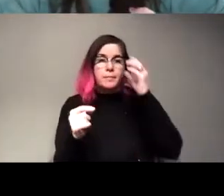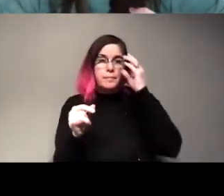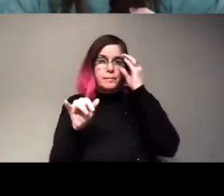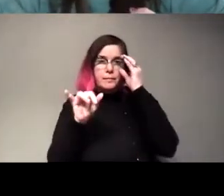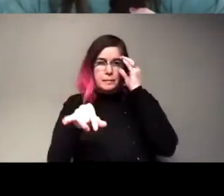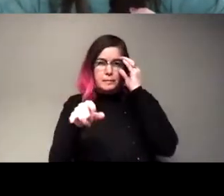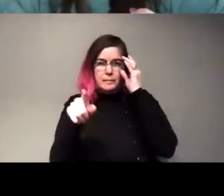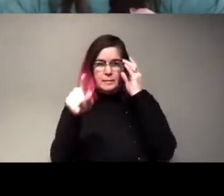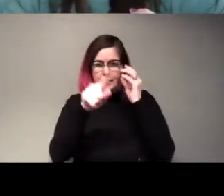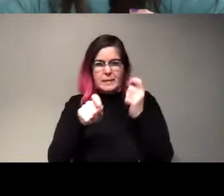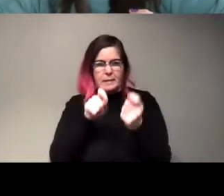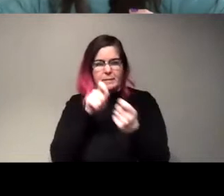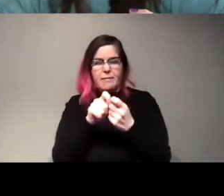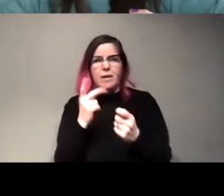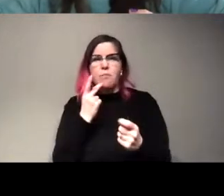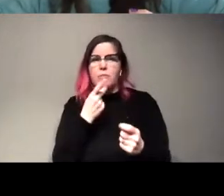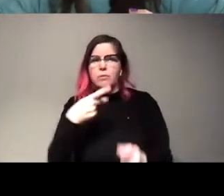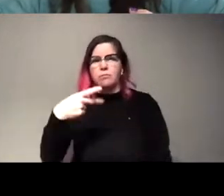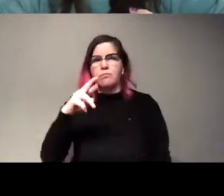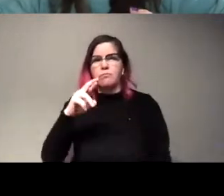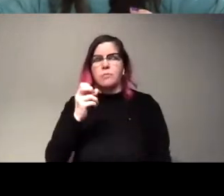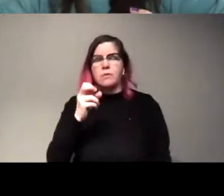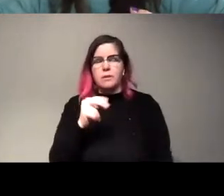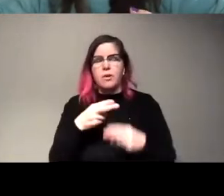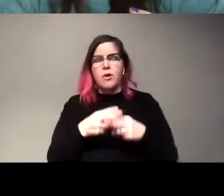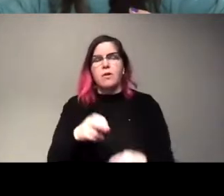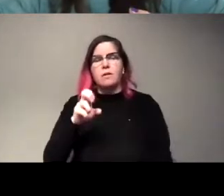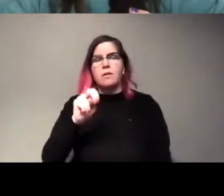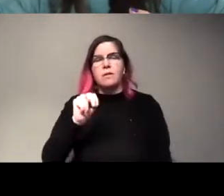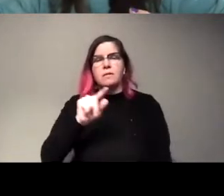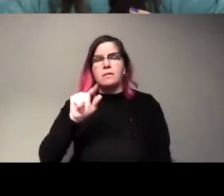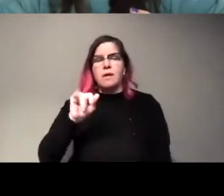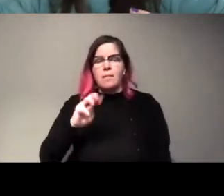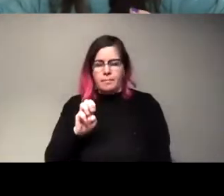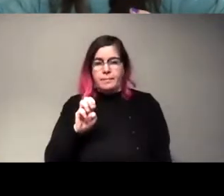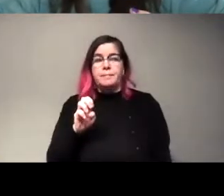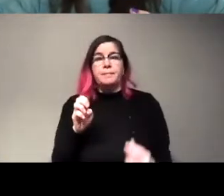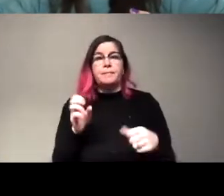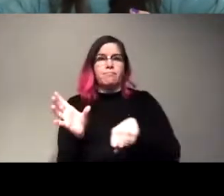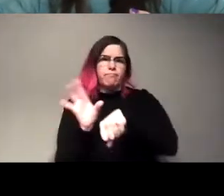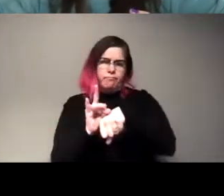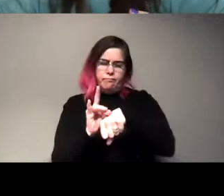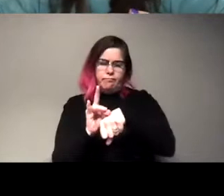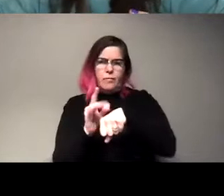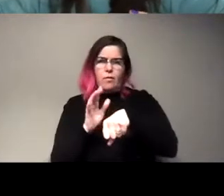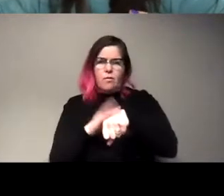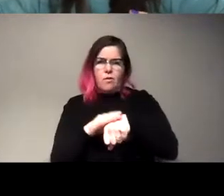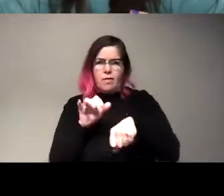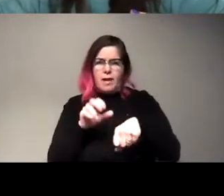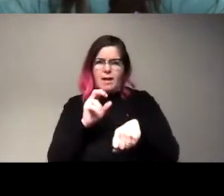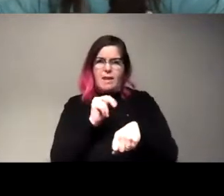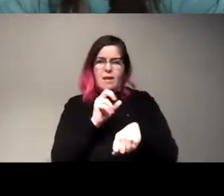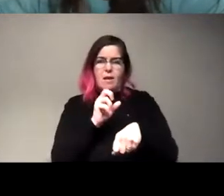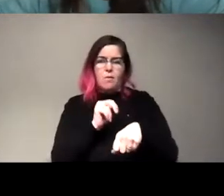these specific proteins on the surface called enzymes. And these enzymes are found in bacteria. And